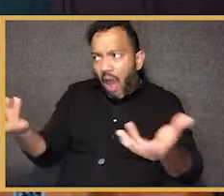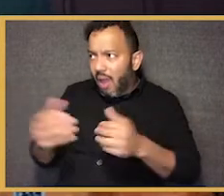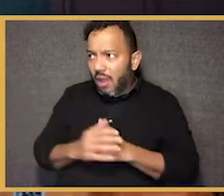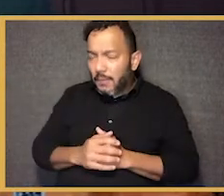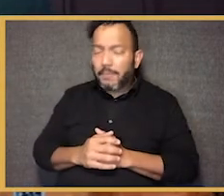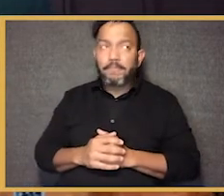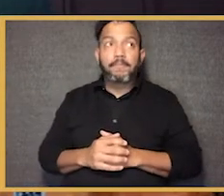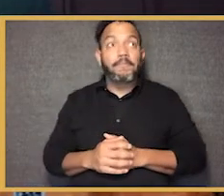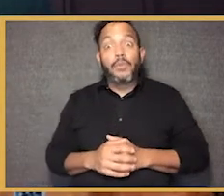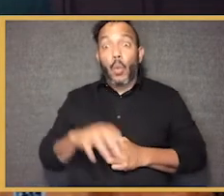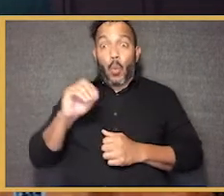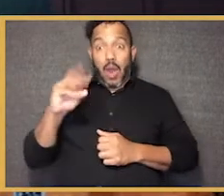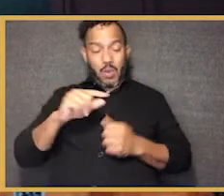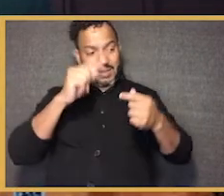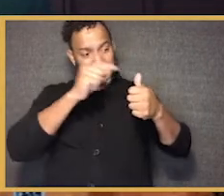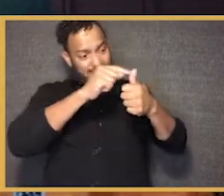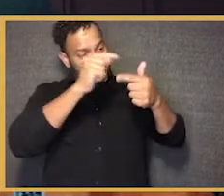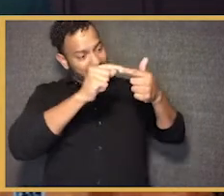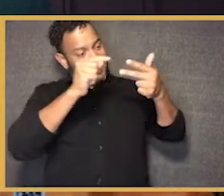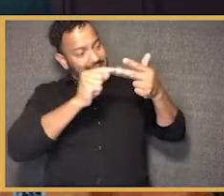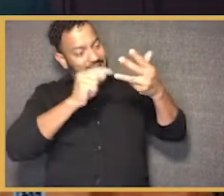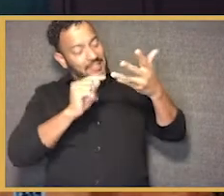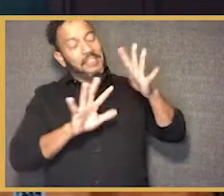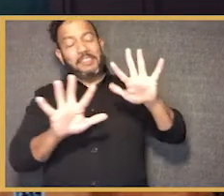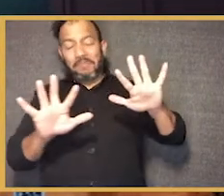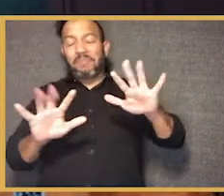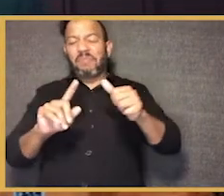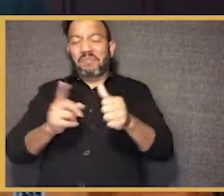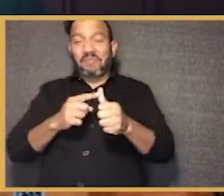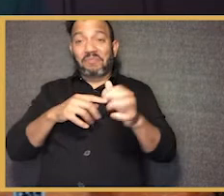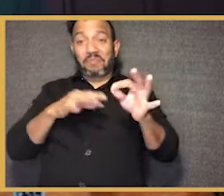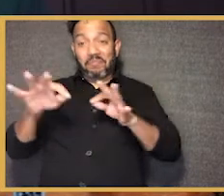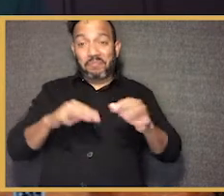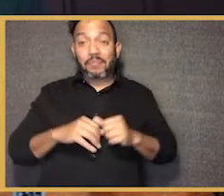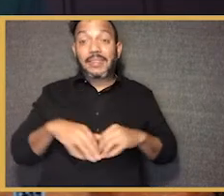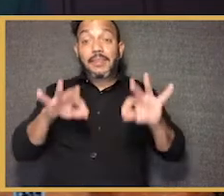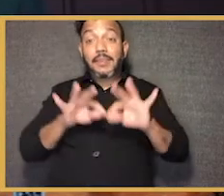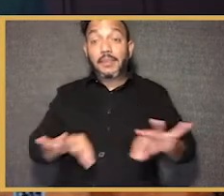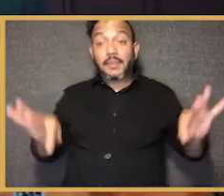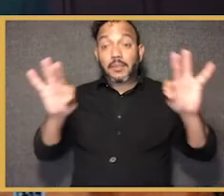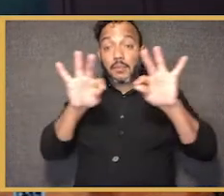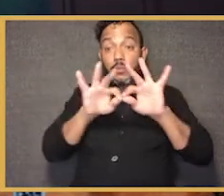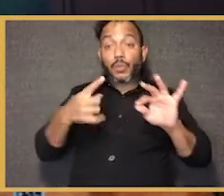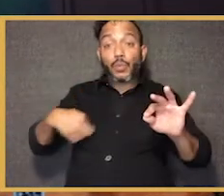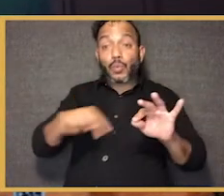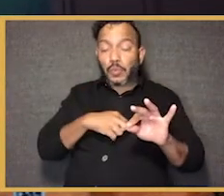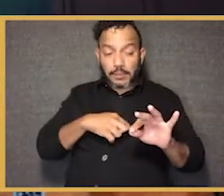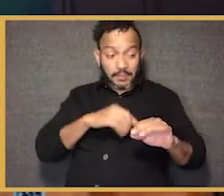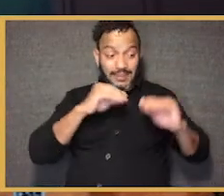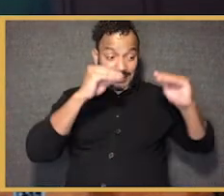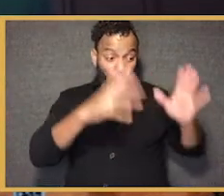Yeah, there are a lot of pieces there. I think I think where I start is that it is important